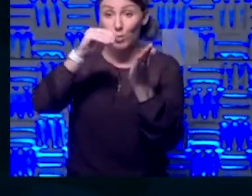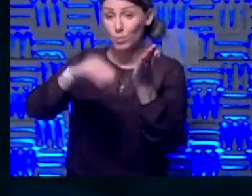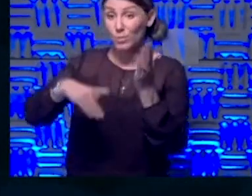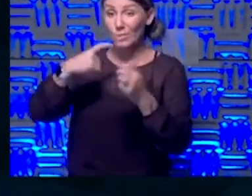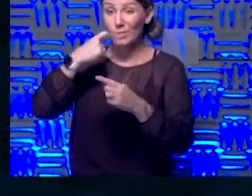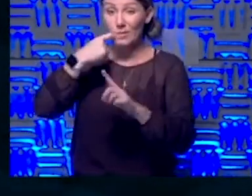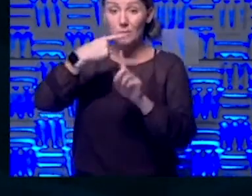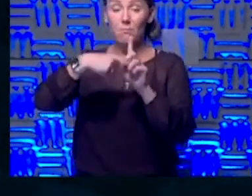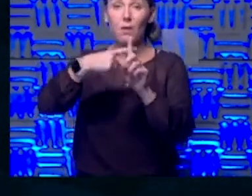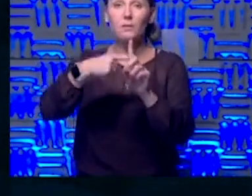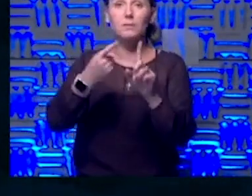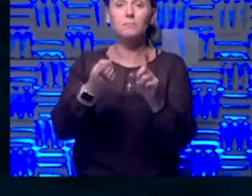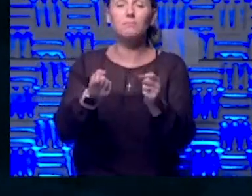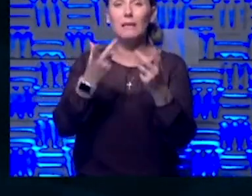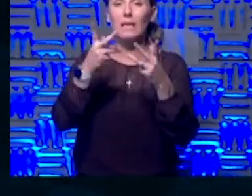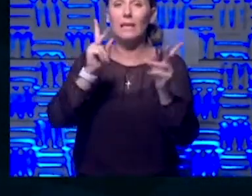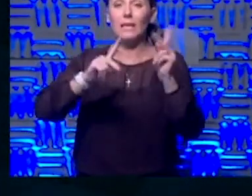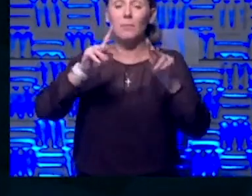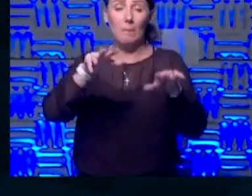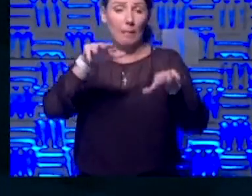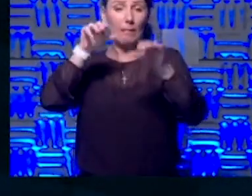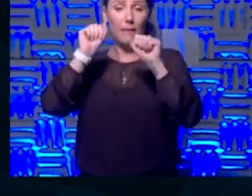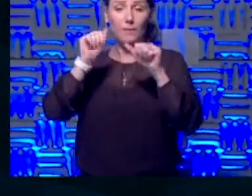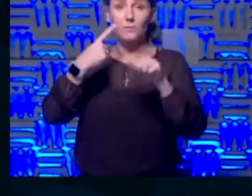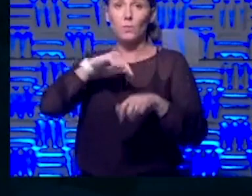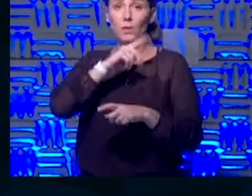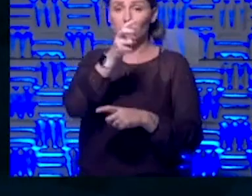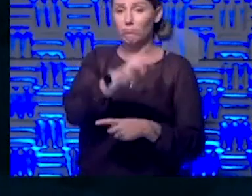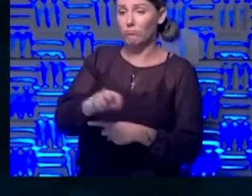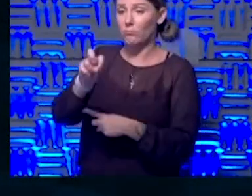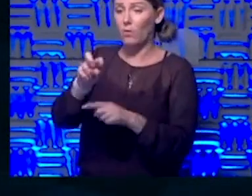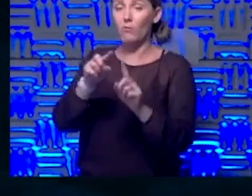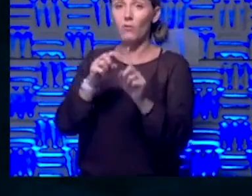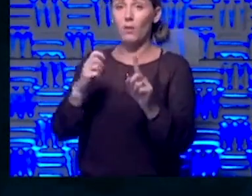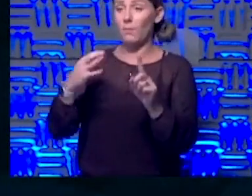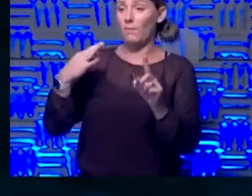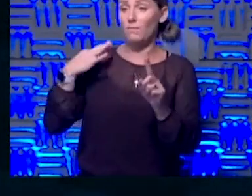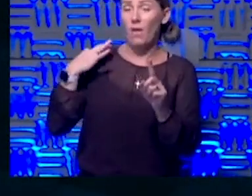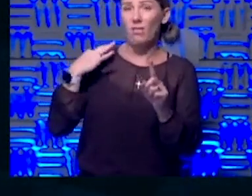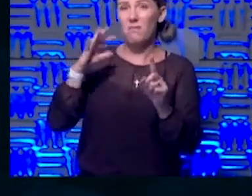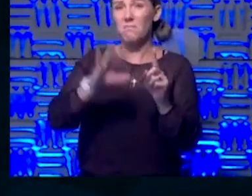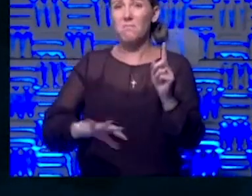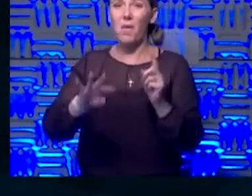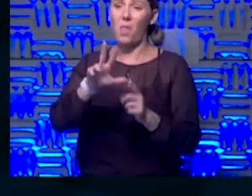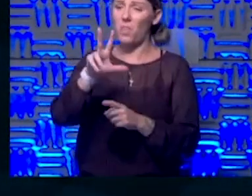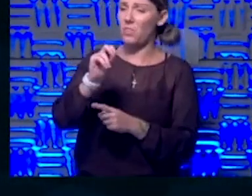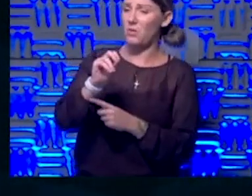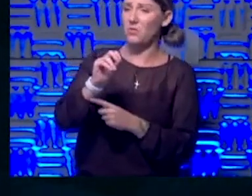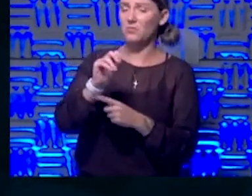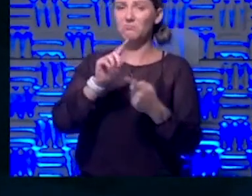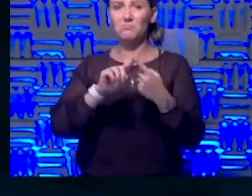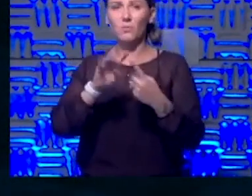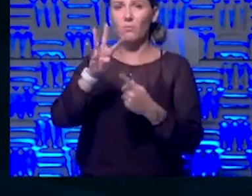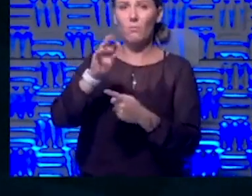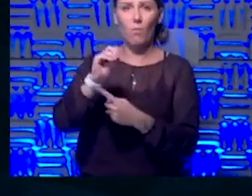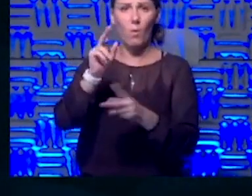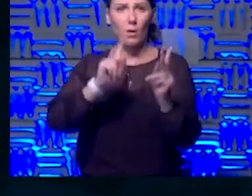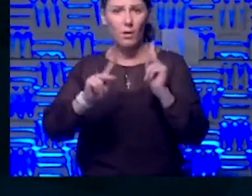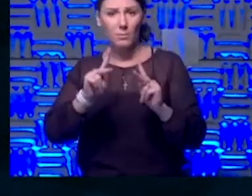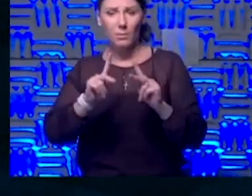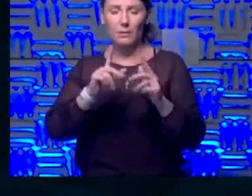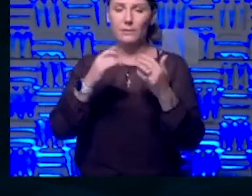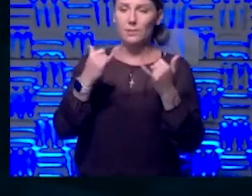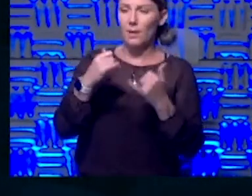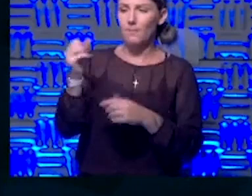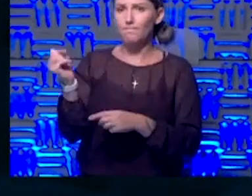lot of those people are leaving. And so we transitioned from some volunteers, we had about 30 to 40 of them, to we're bringing on 30